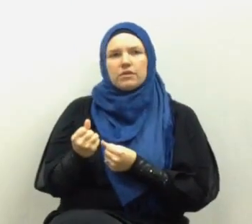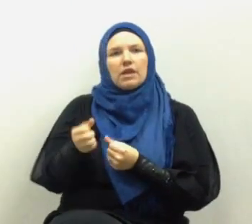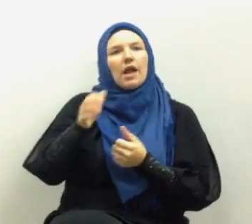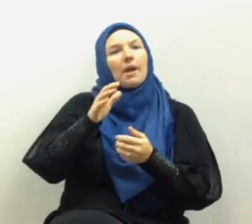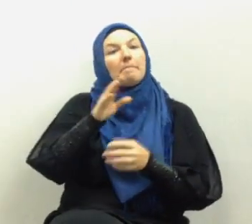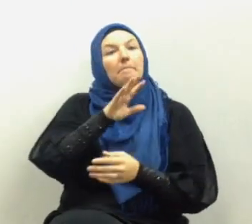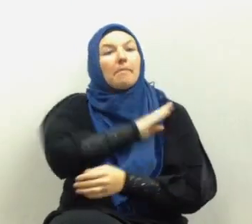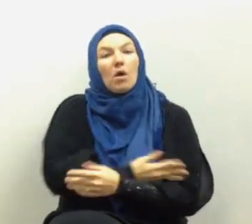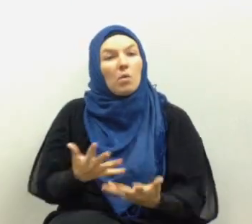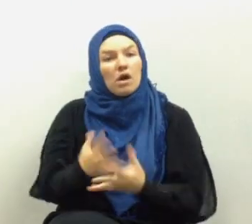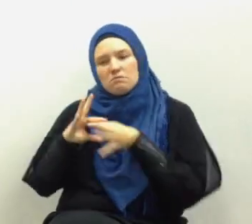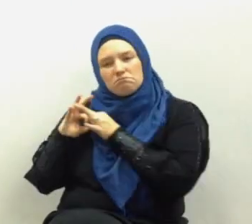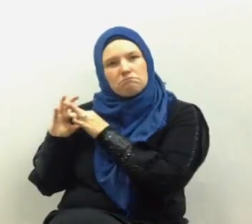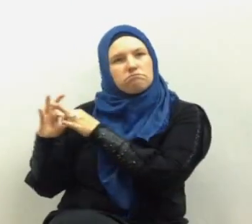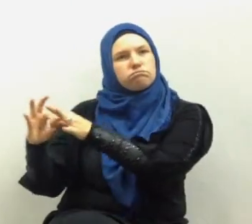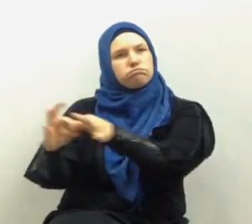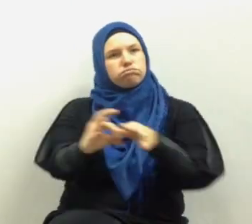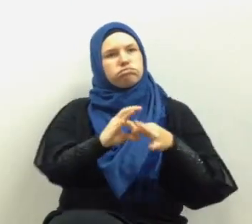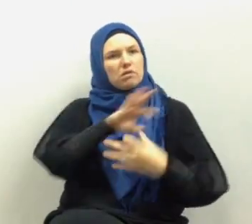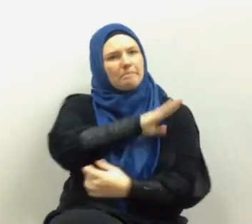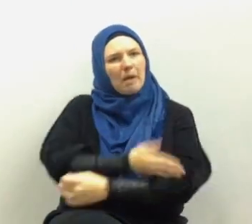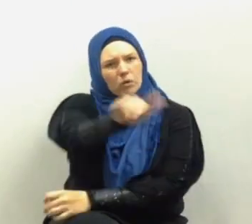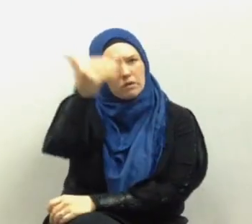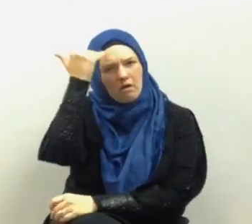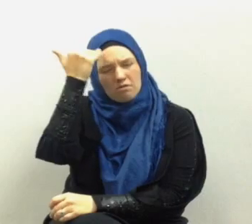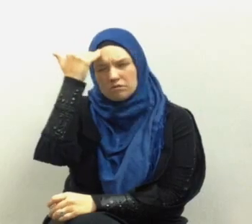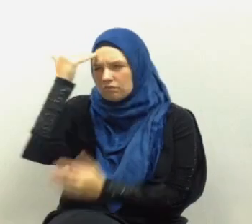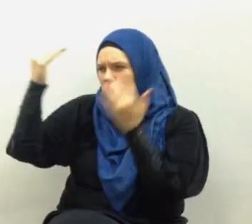power of your unity the power of your knowledge